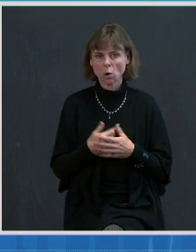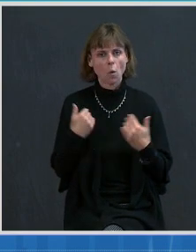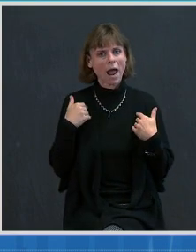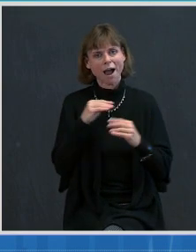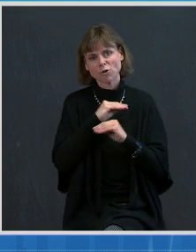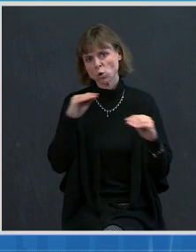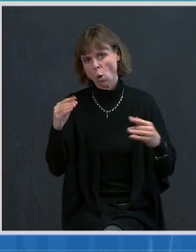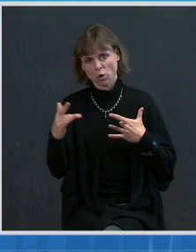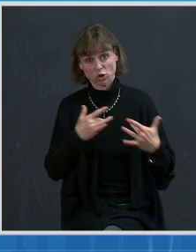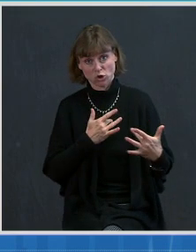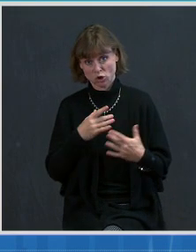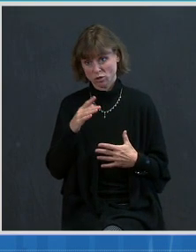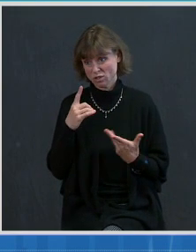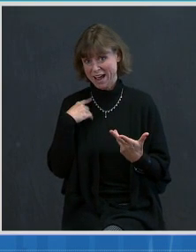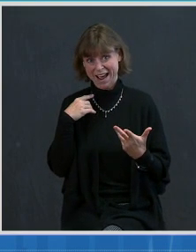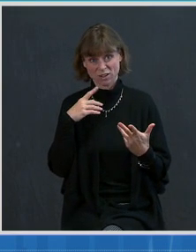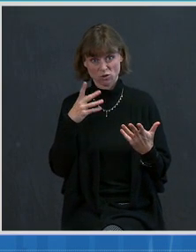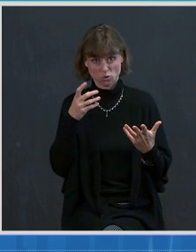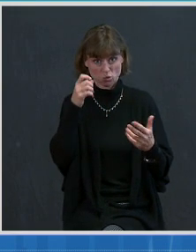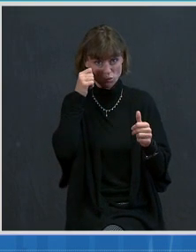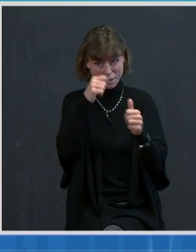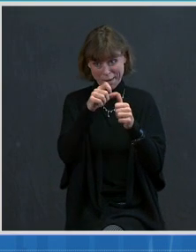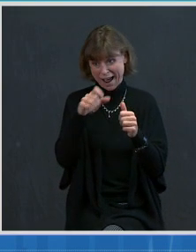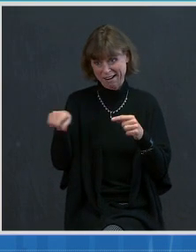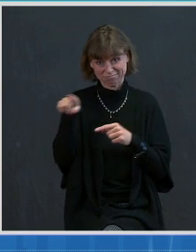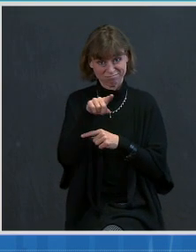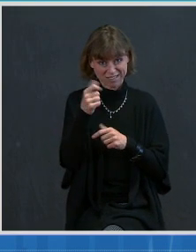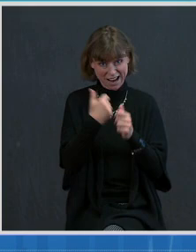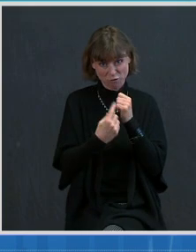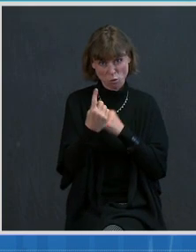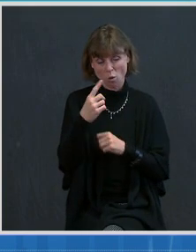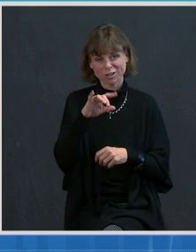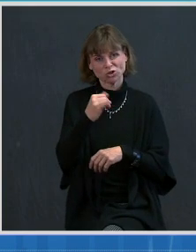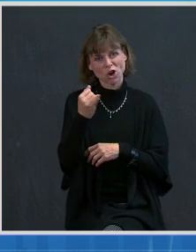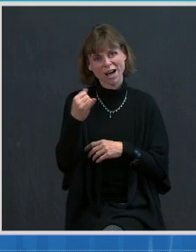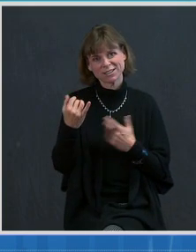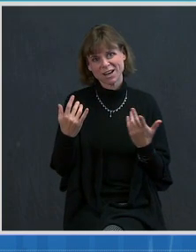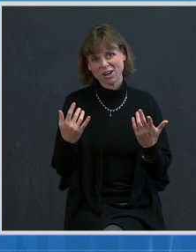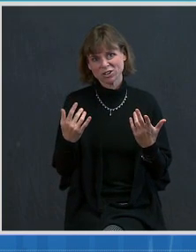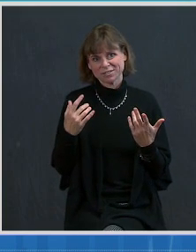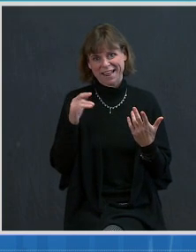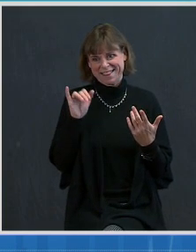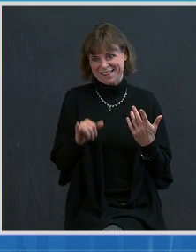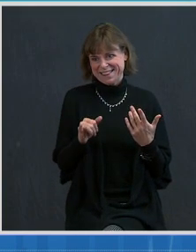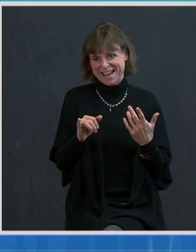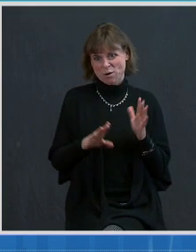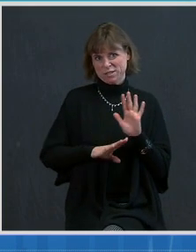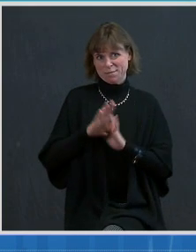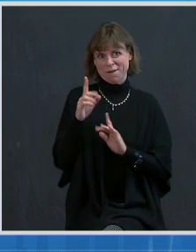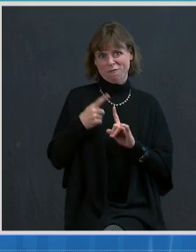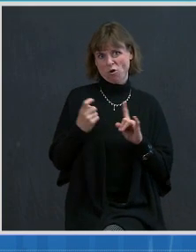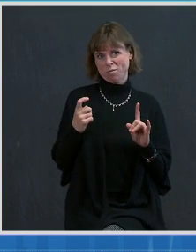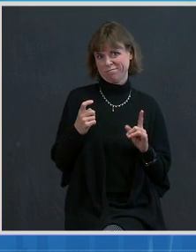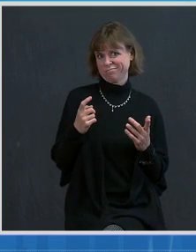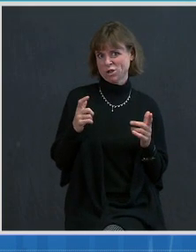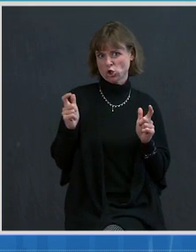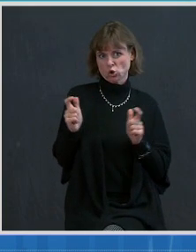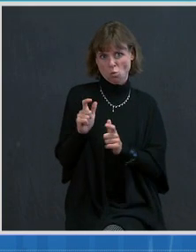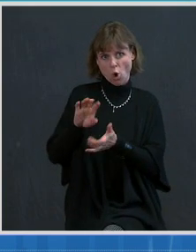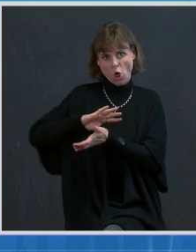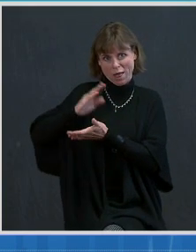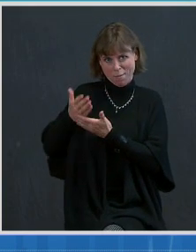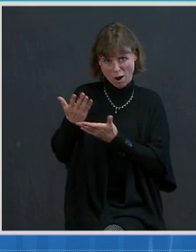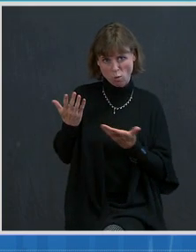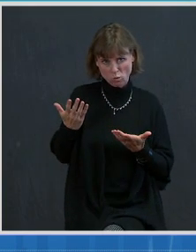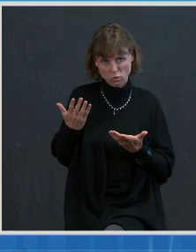the Johnson & Johnson vaccine came out with a, it's no secret, a relatively small amount of doses. Given